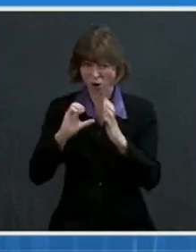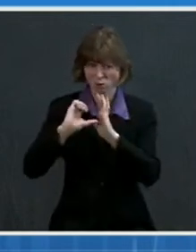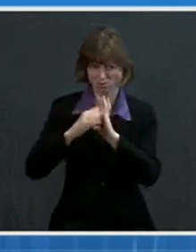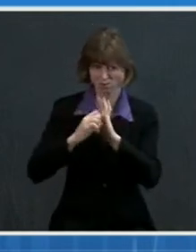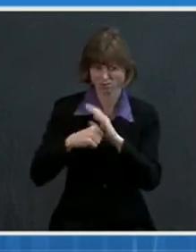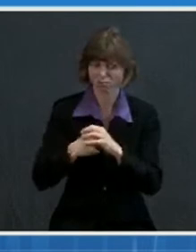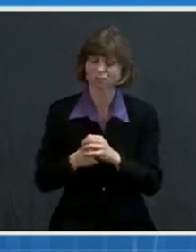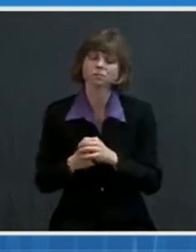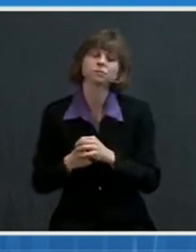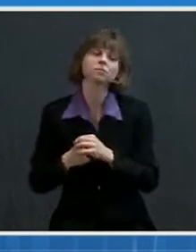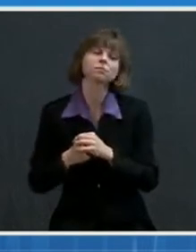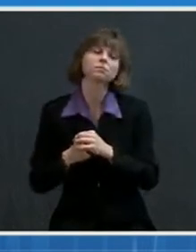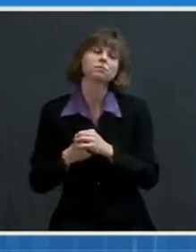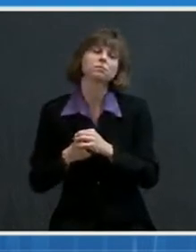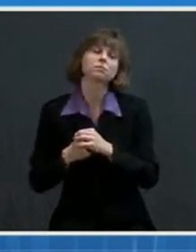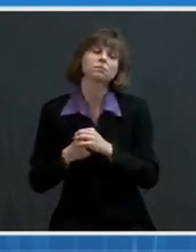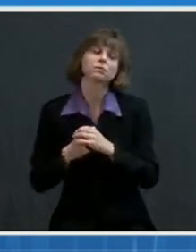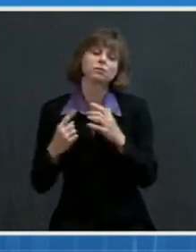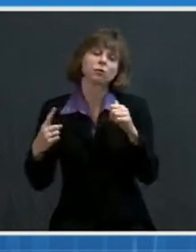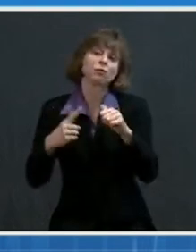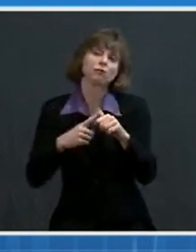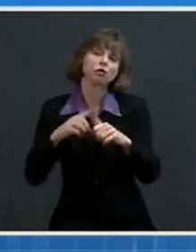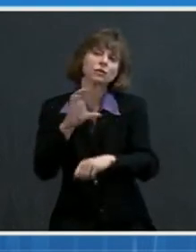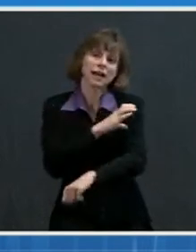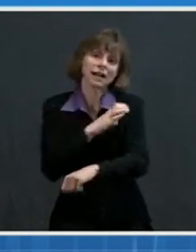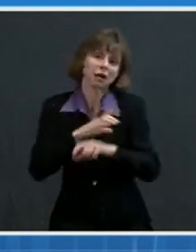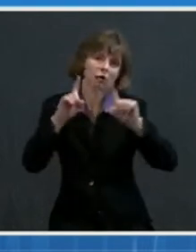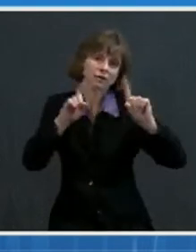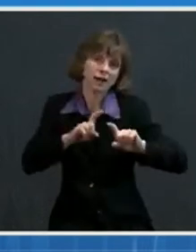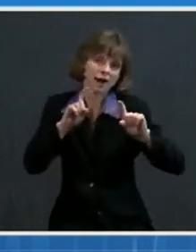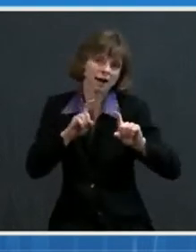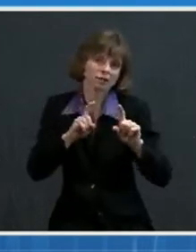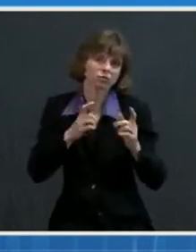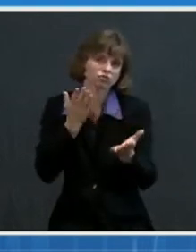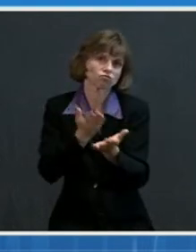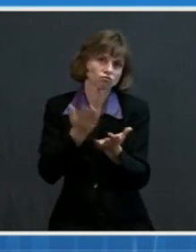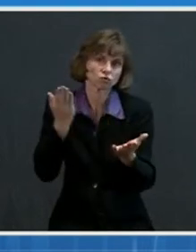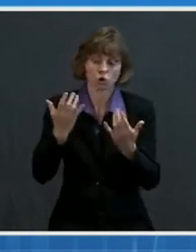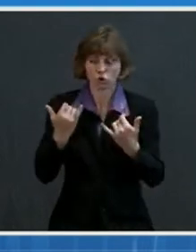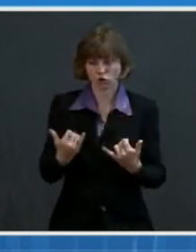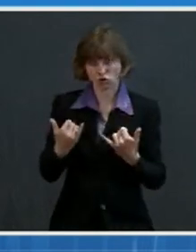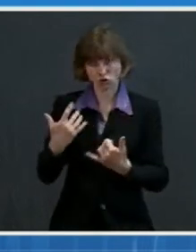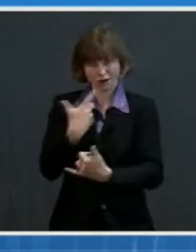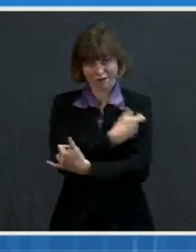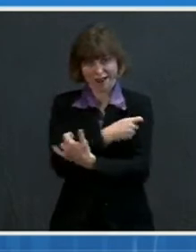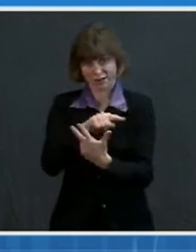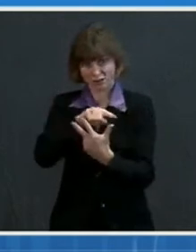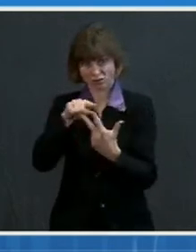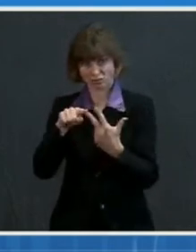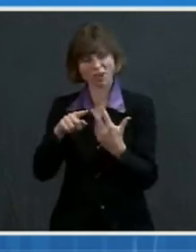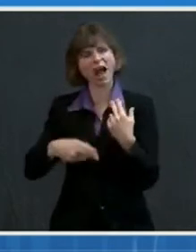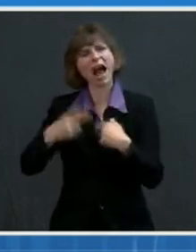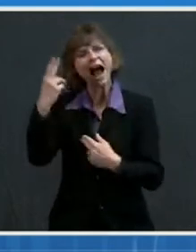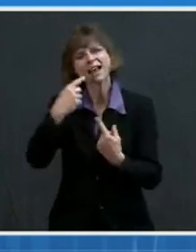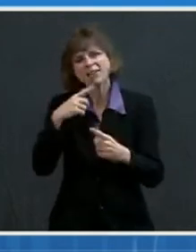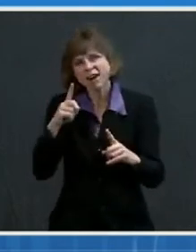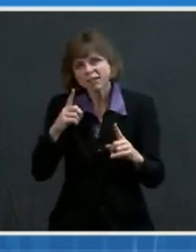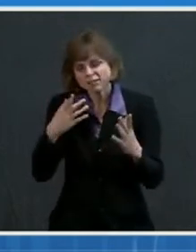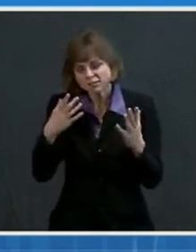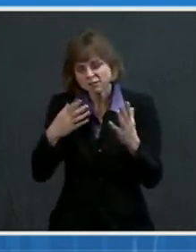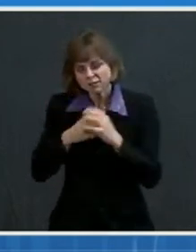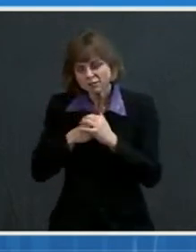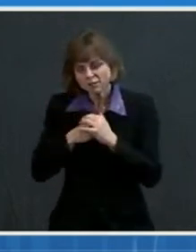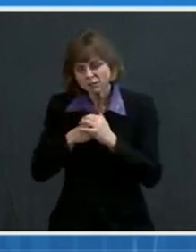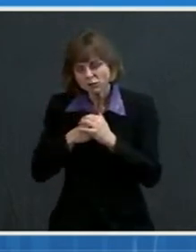robust clinical trial data demonstrate that the current COVID-19 vaccines are highly effective at protecting